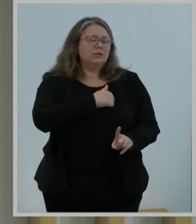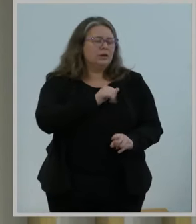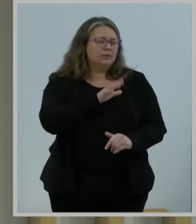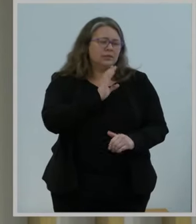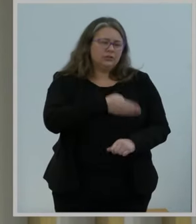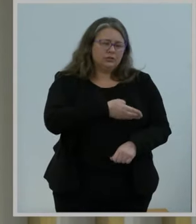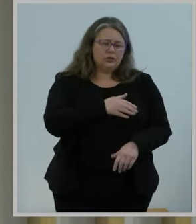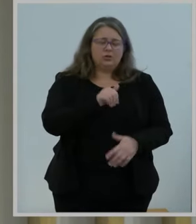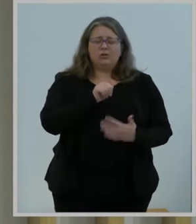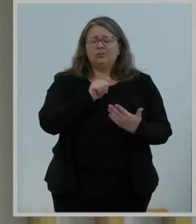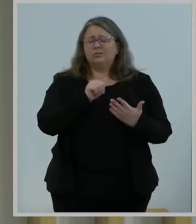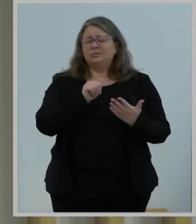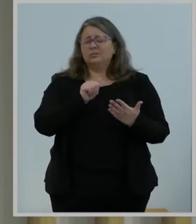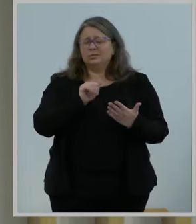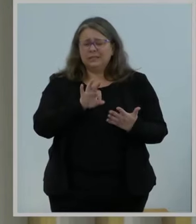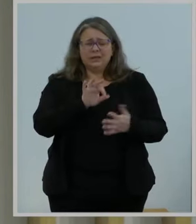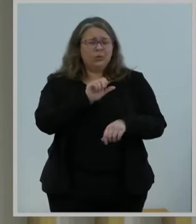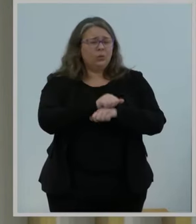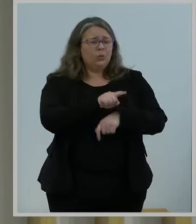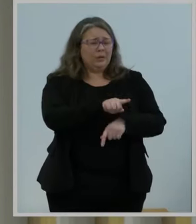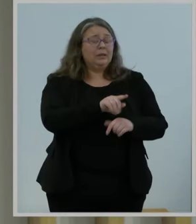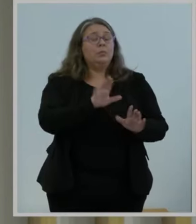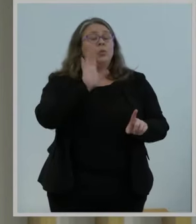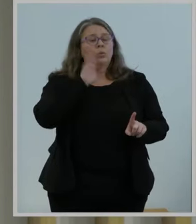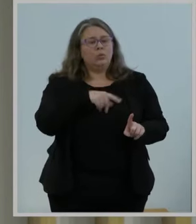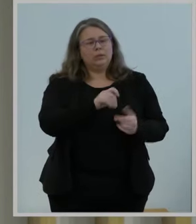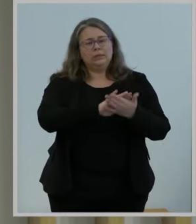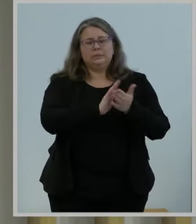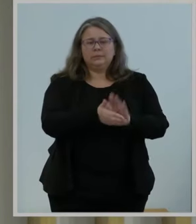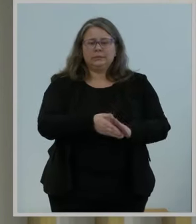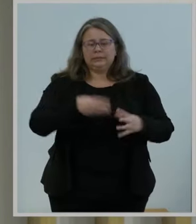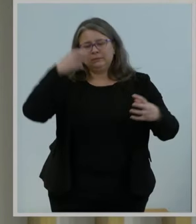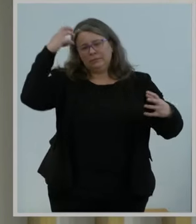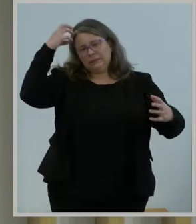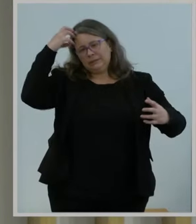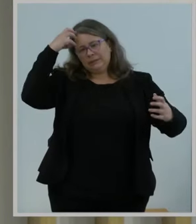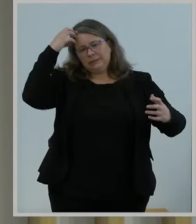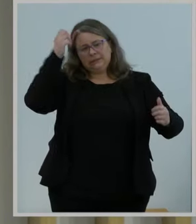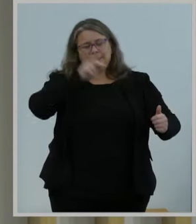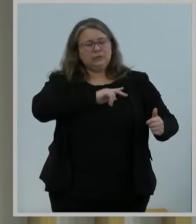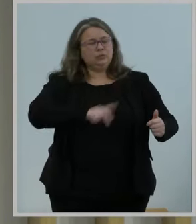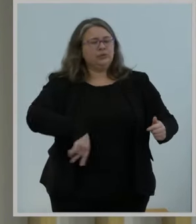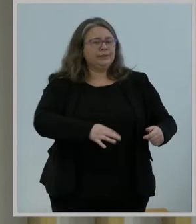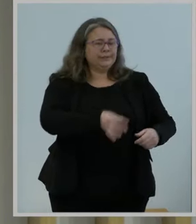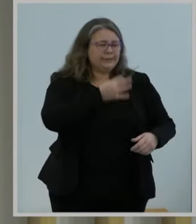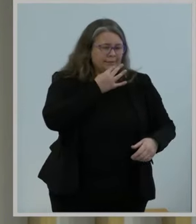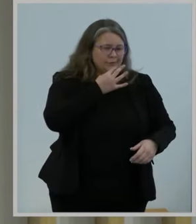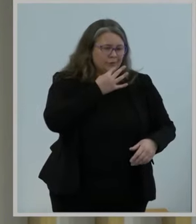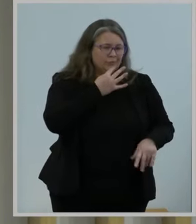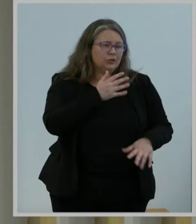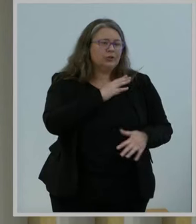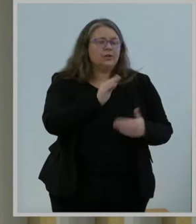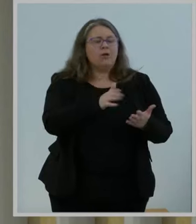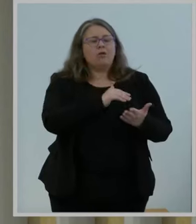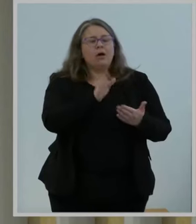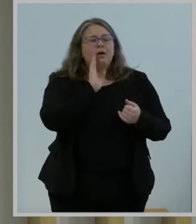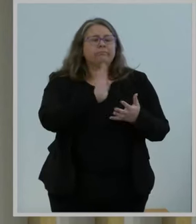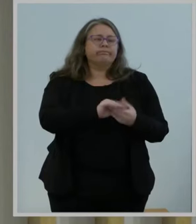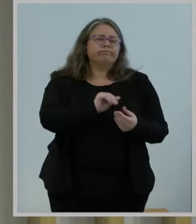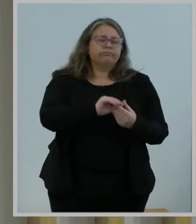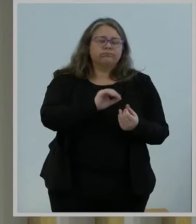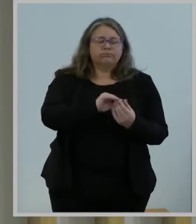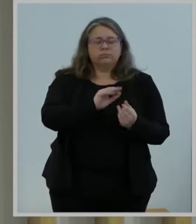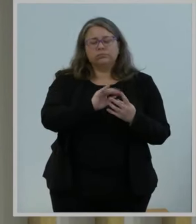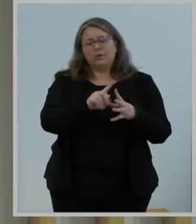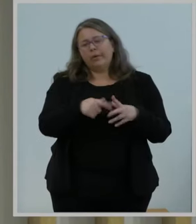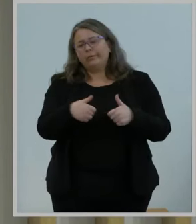with them, you knew he became an expert on Disney princesses and would talk about how he drove his daughters to countless gymnastic meets. He